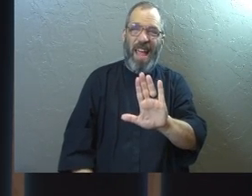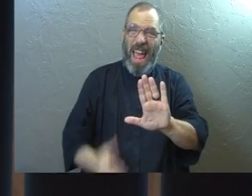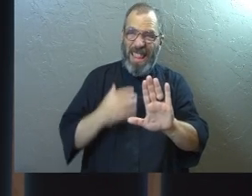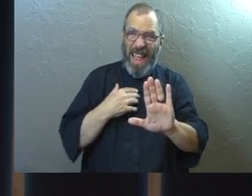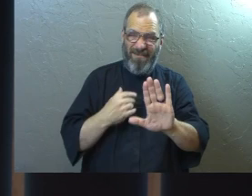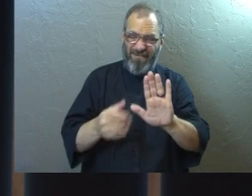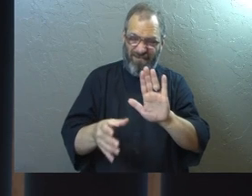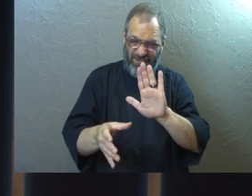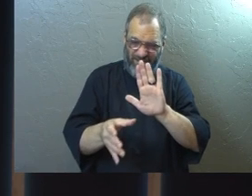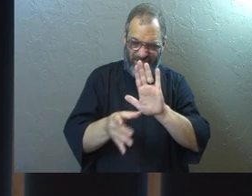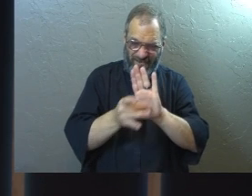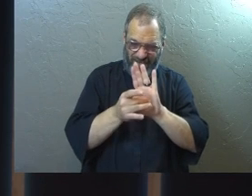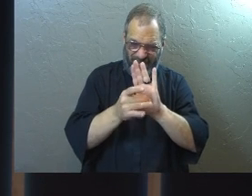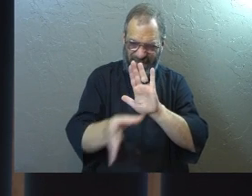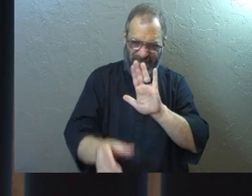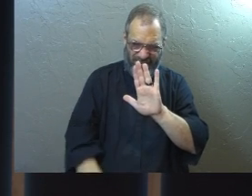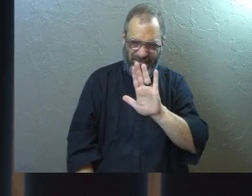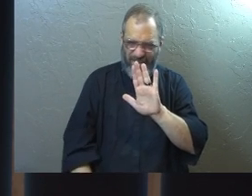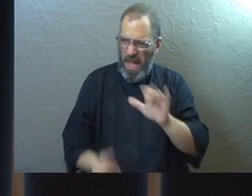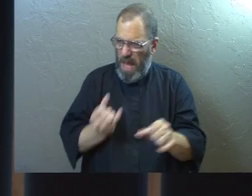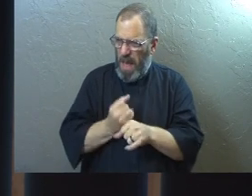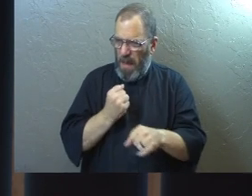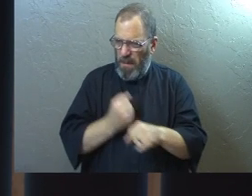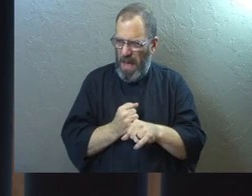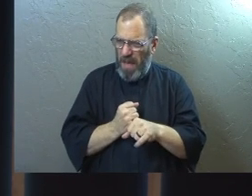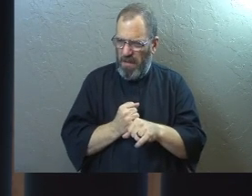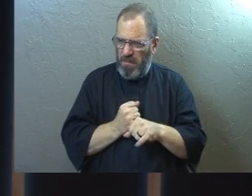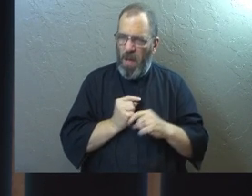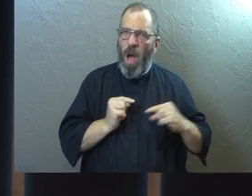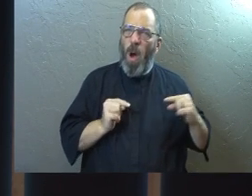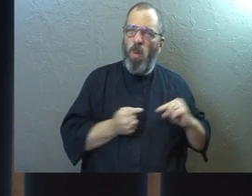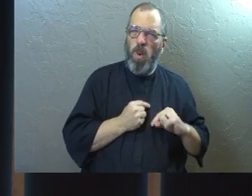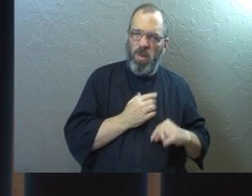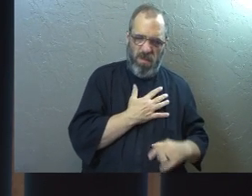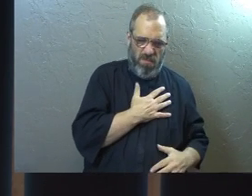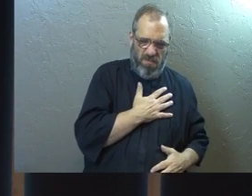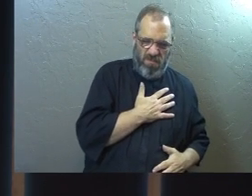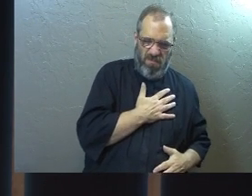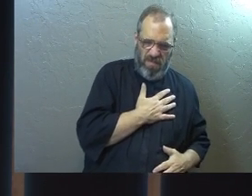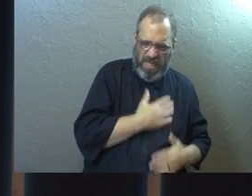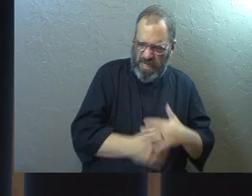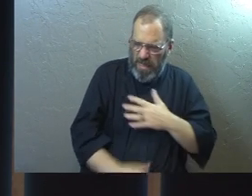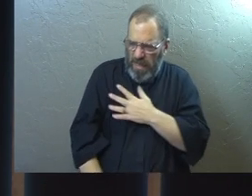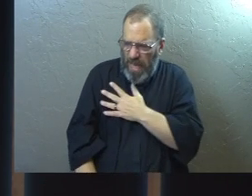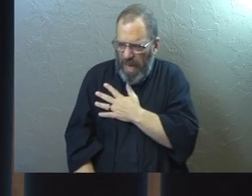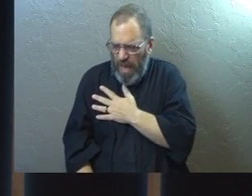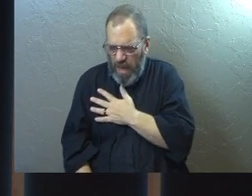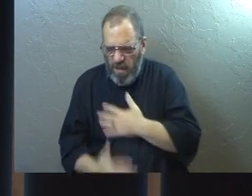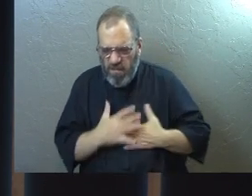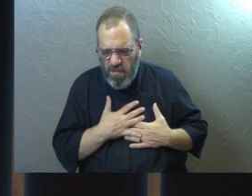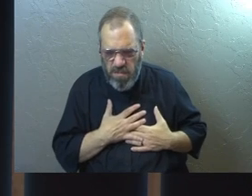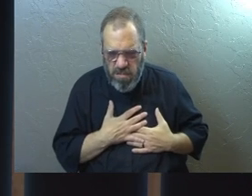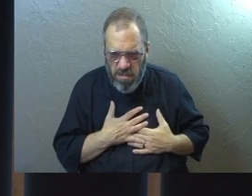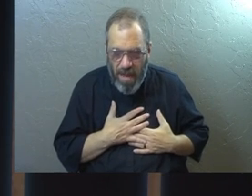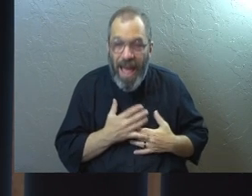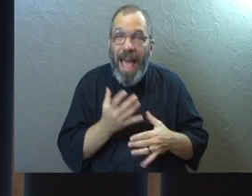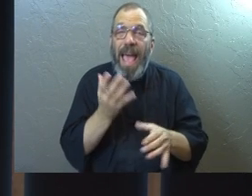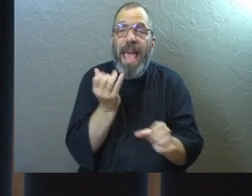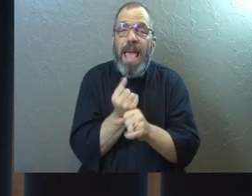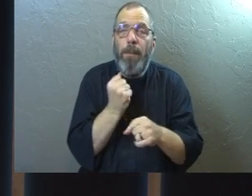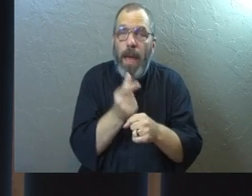being chosen has created a wound in you. It's a big part of what has made you who you are.